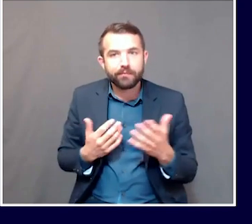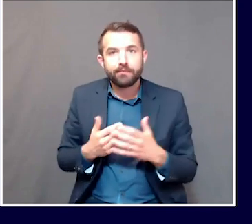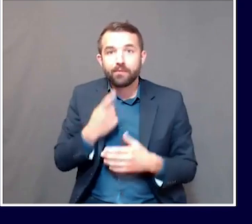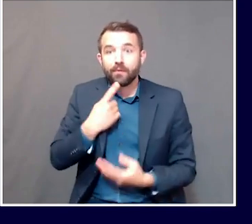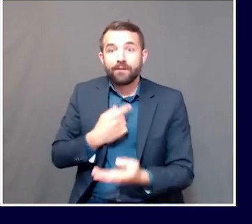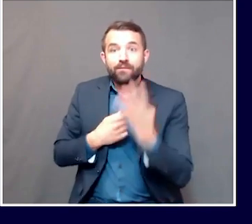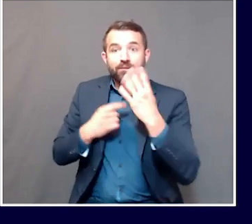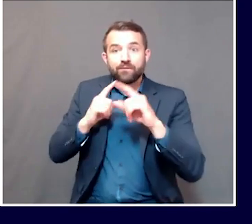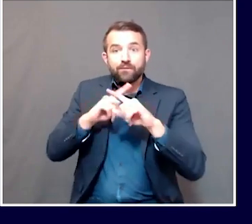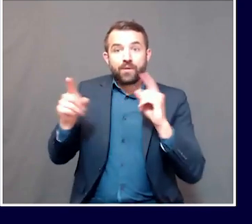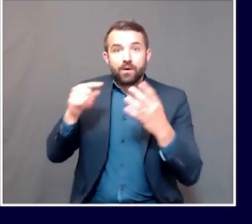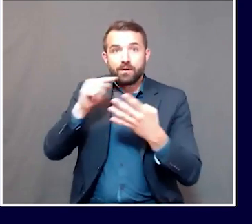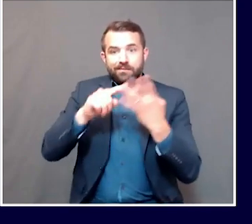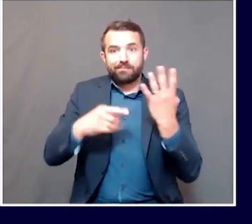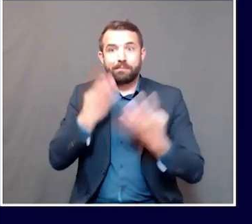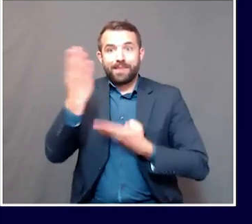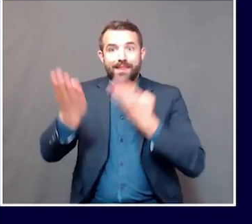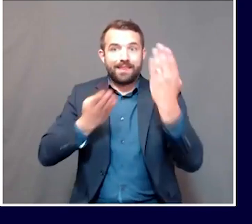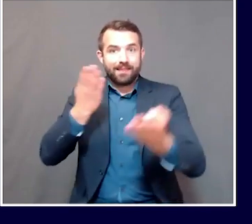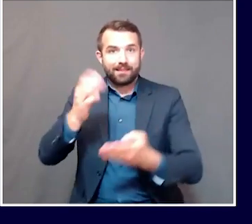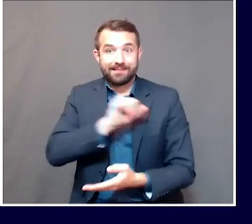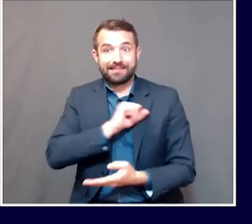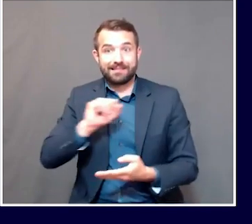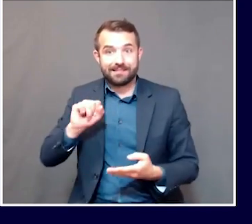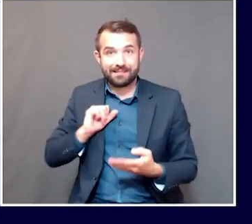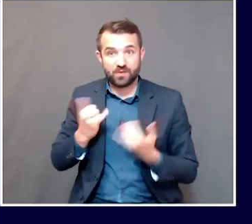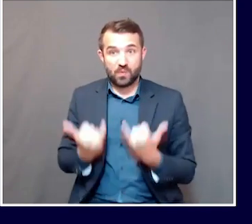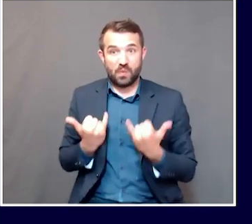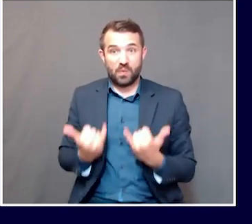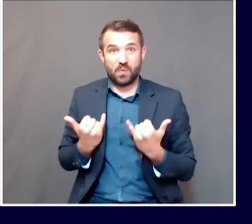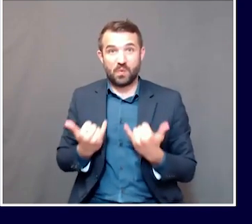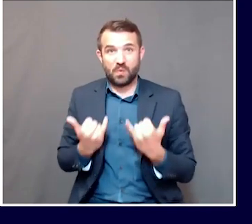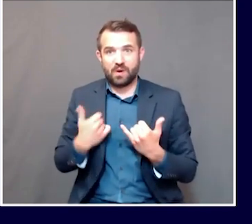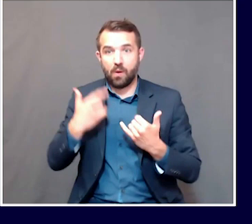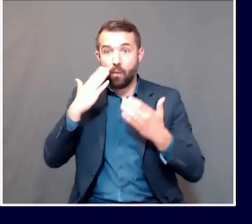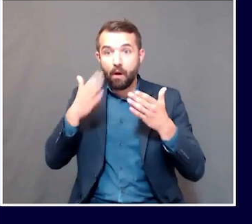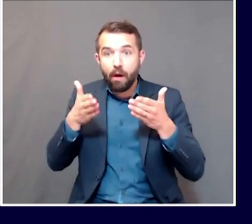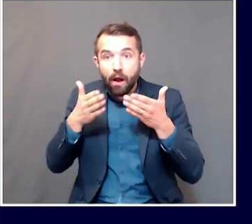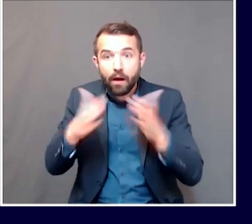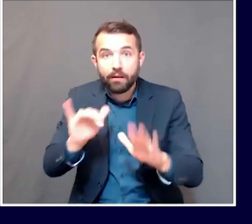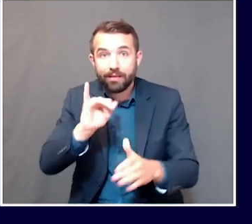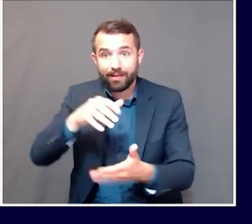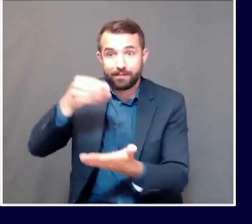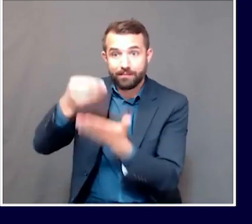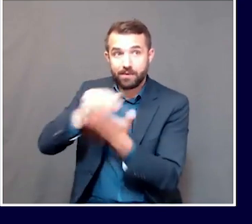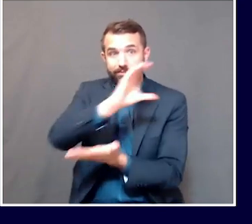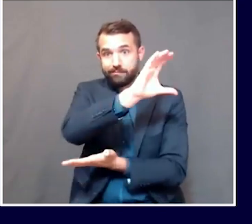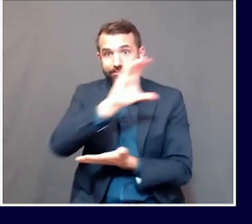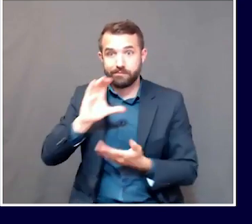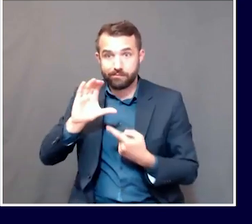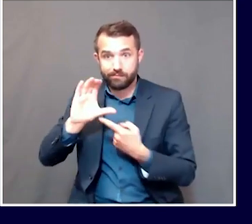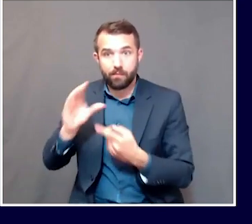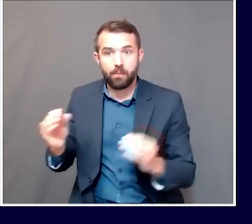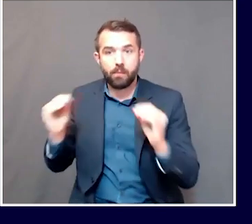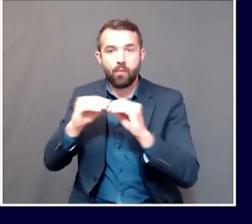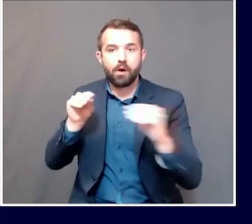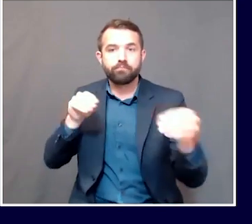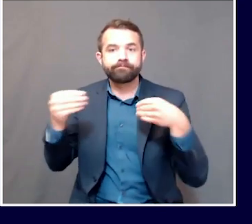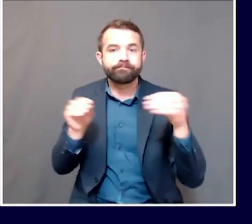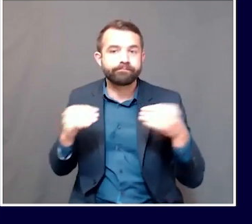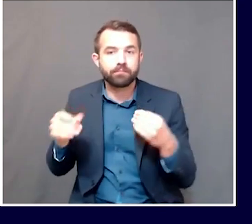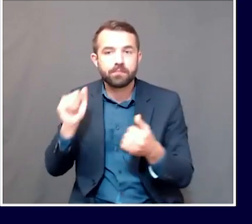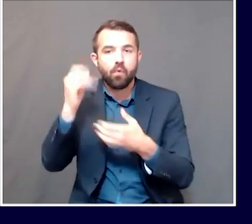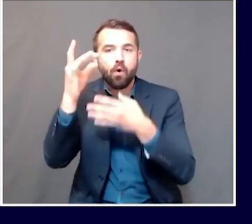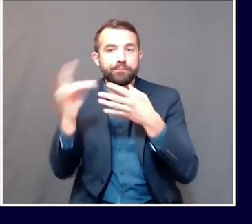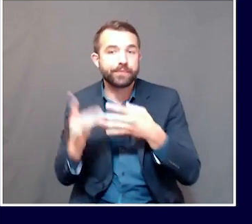U.S. Senate right now that would expand the uses of the money, the current money, and hopefully provide more funds for a stimulus